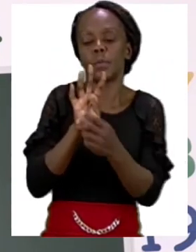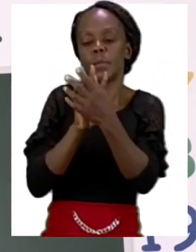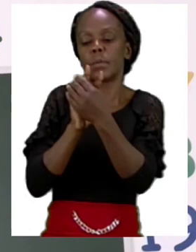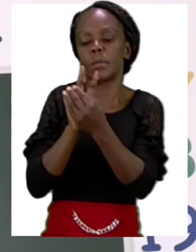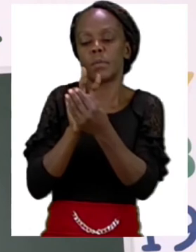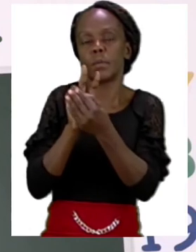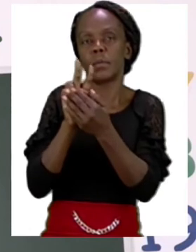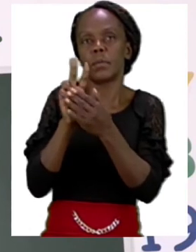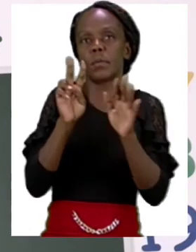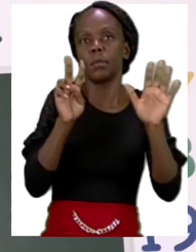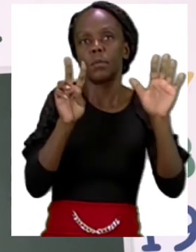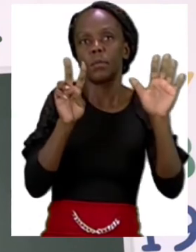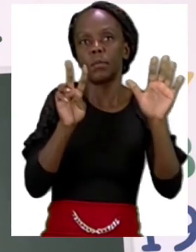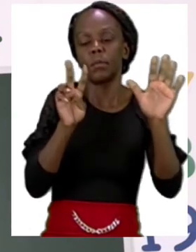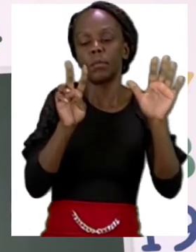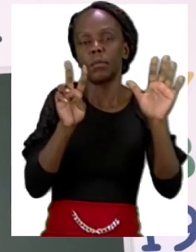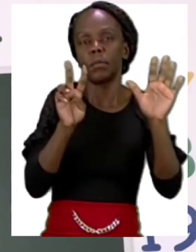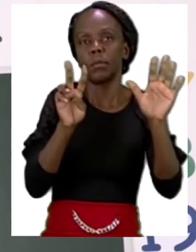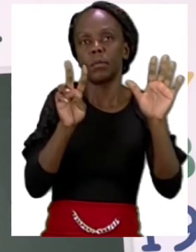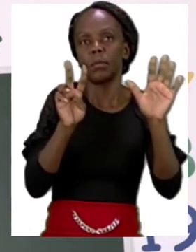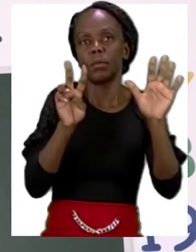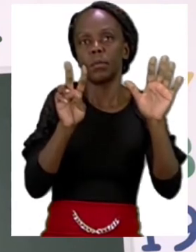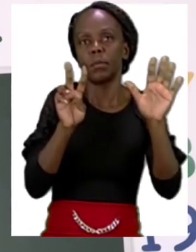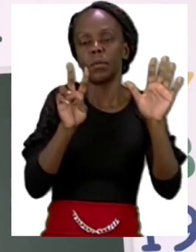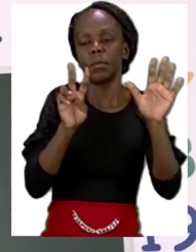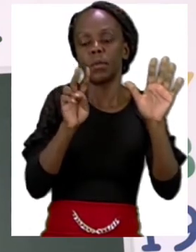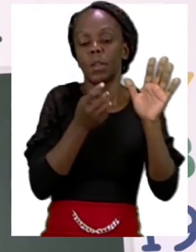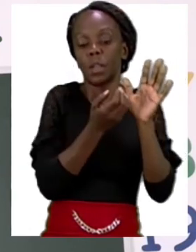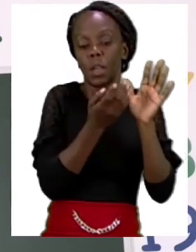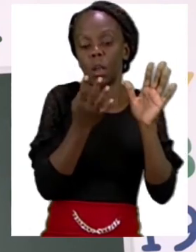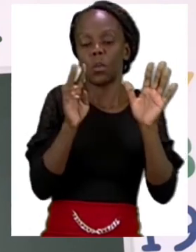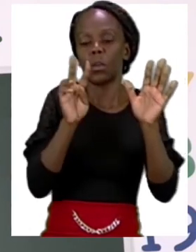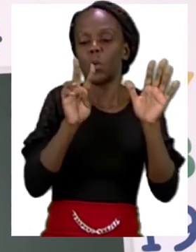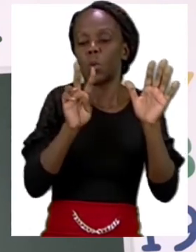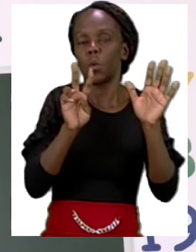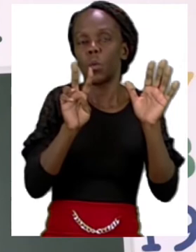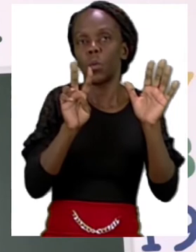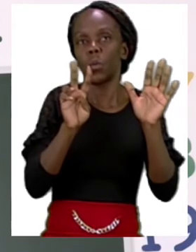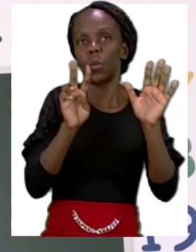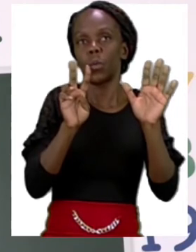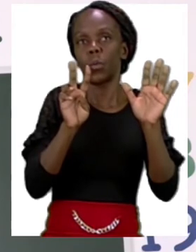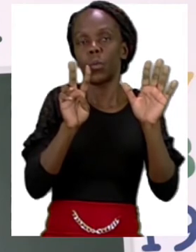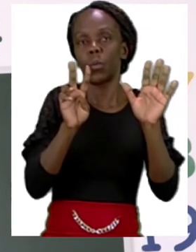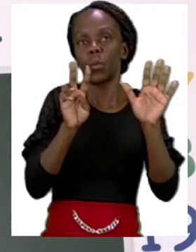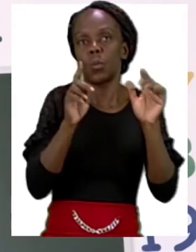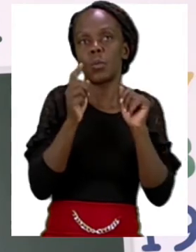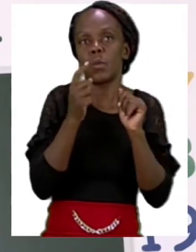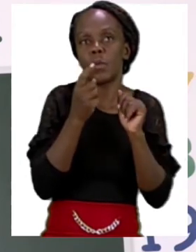have left. One, two, three, four,